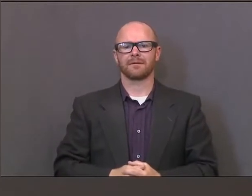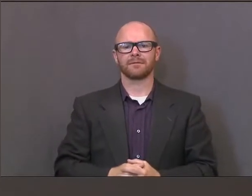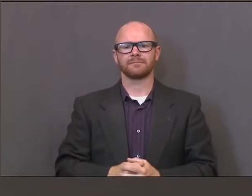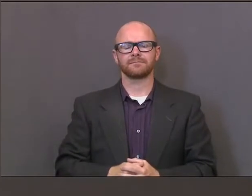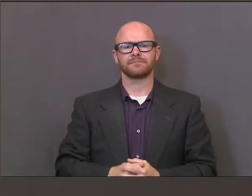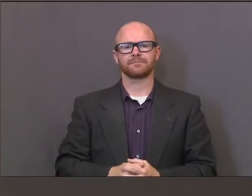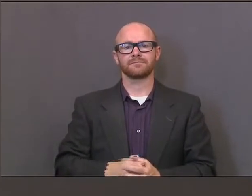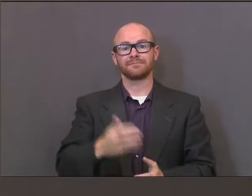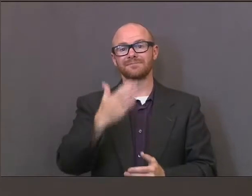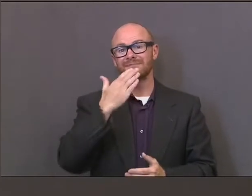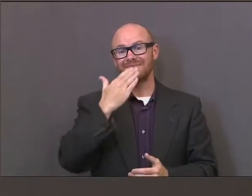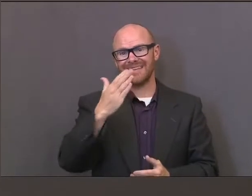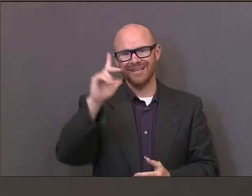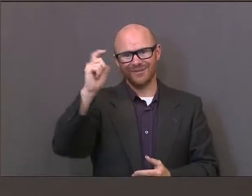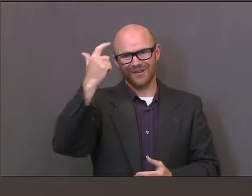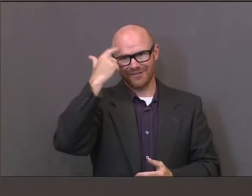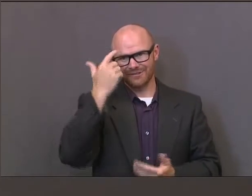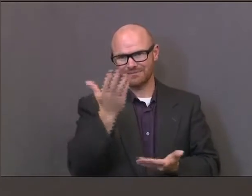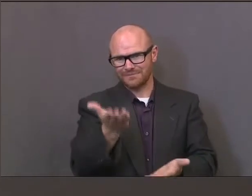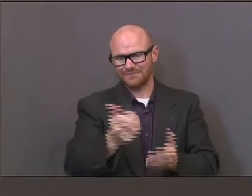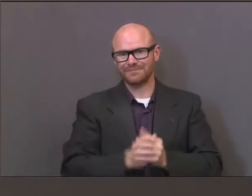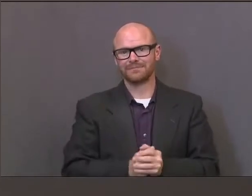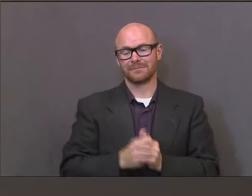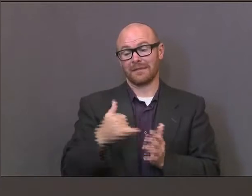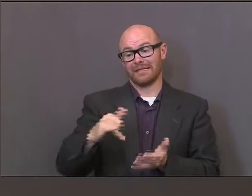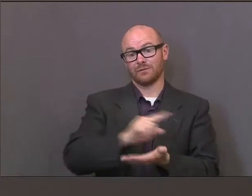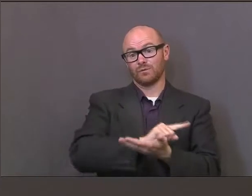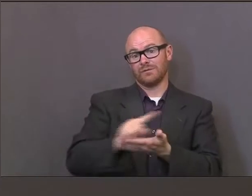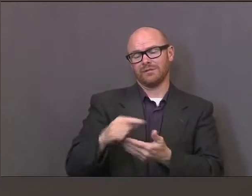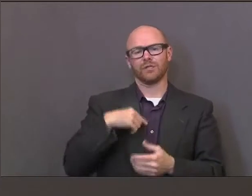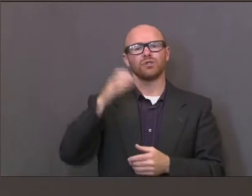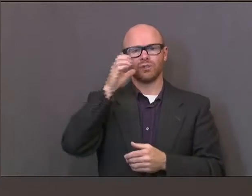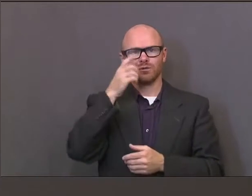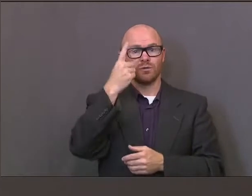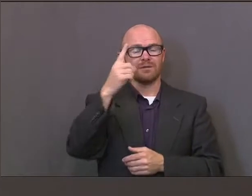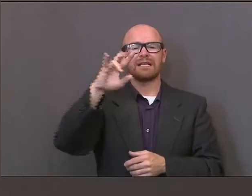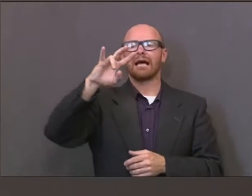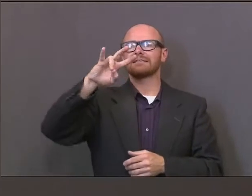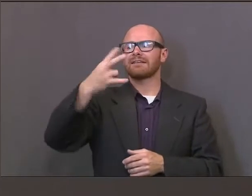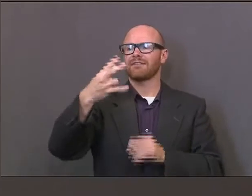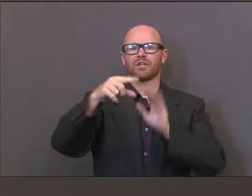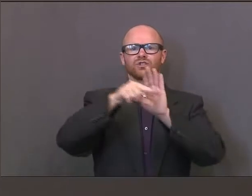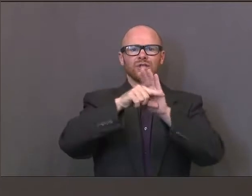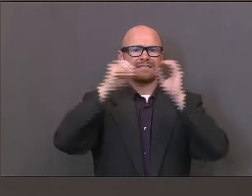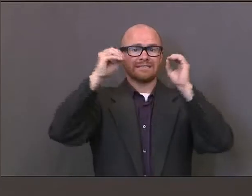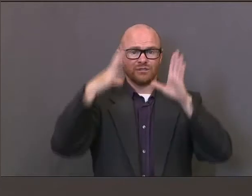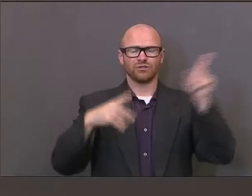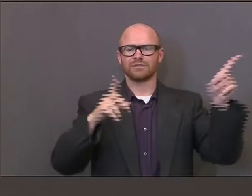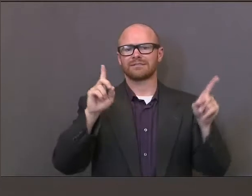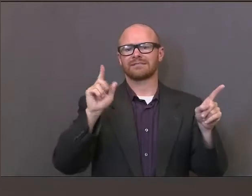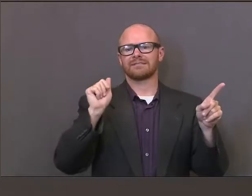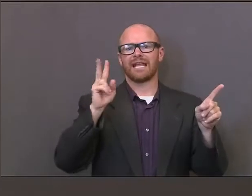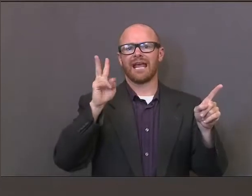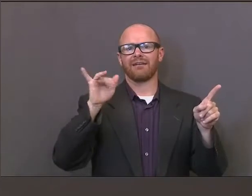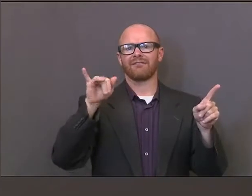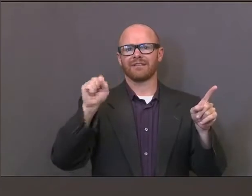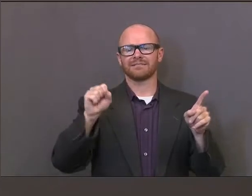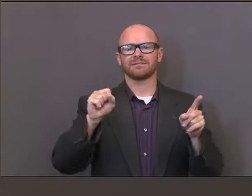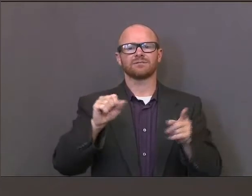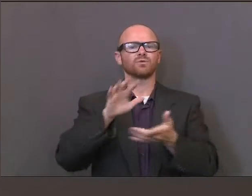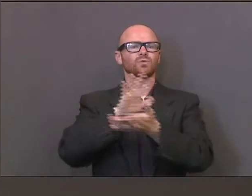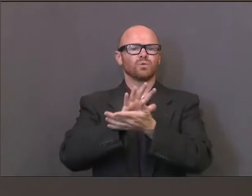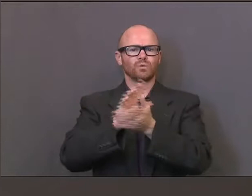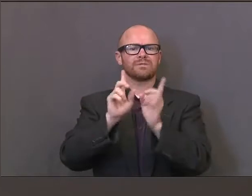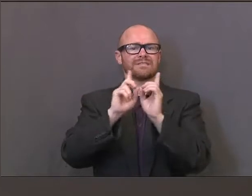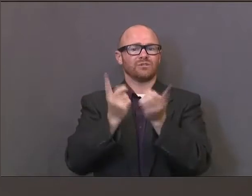Thank you, Governor. This week we heard about a 7th grade teacher in Davis School District who visited the homes of